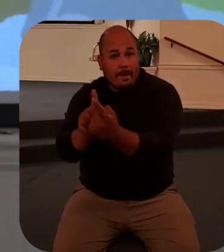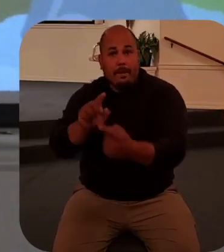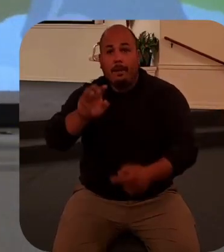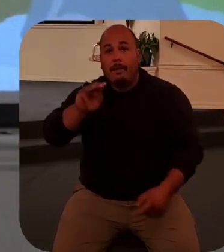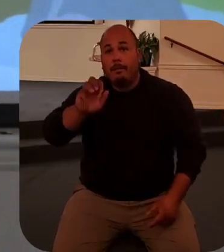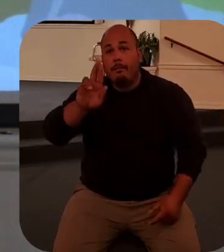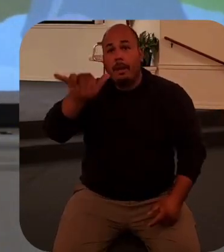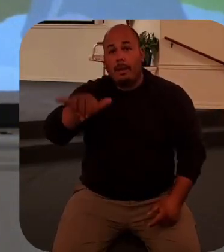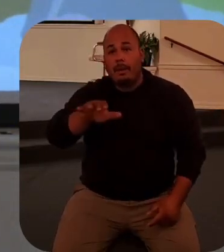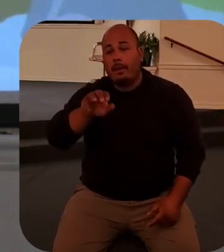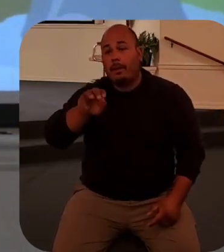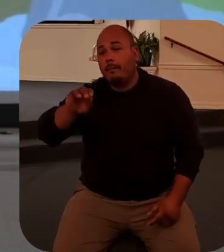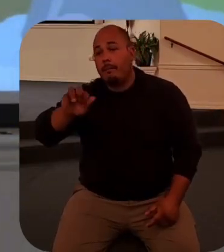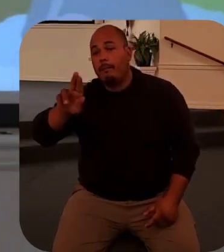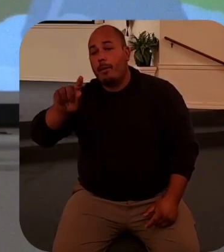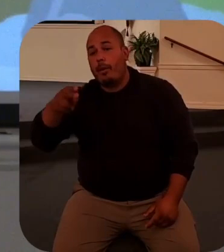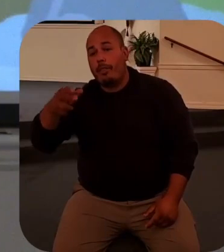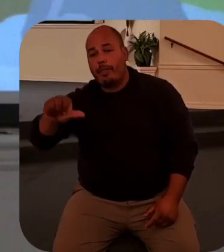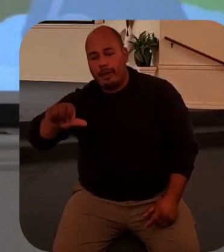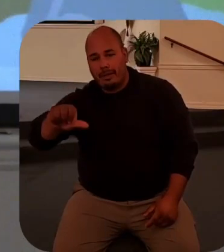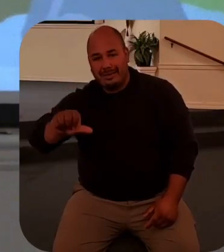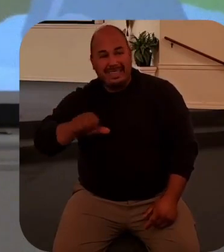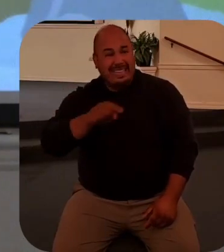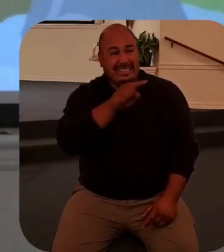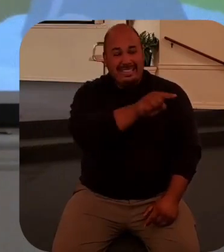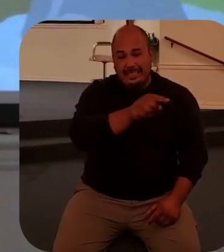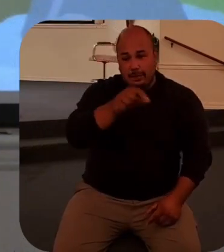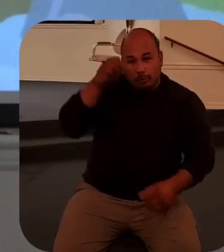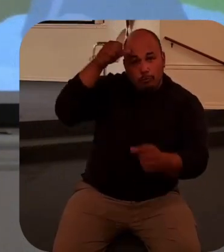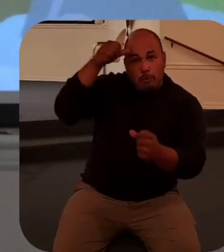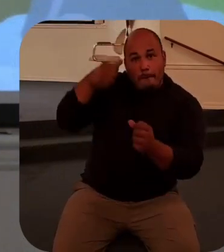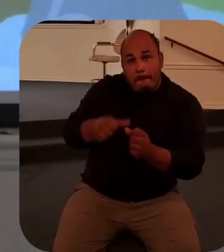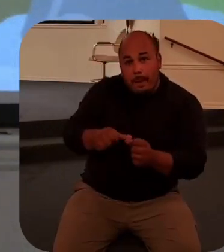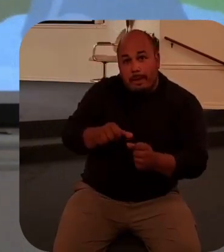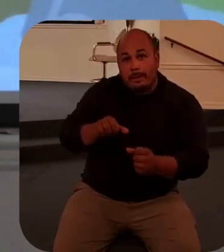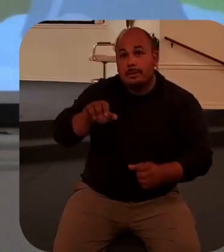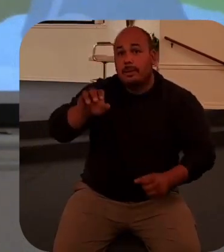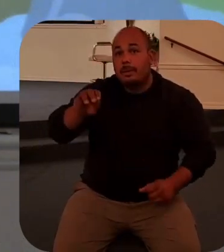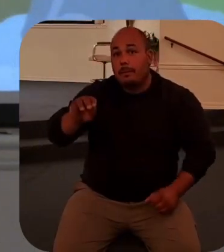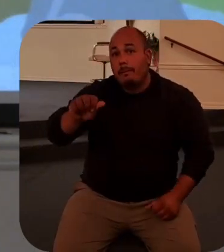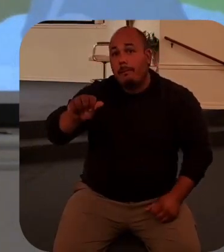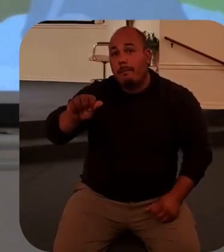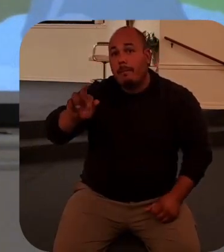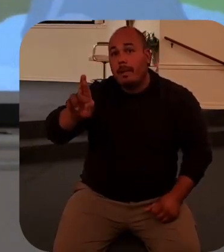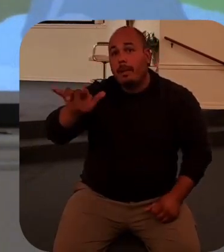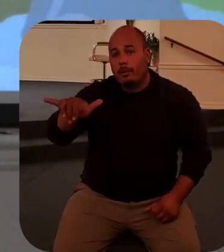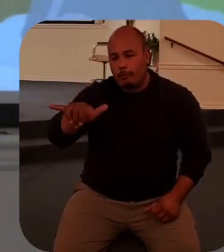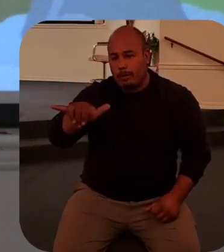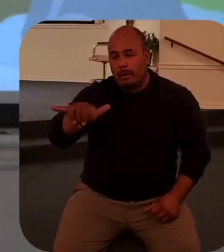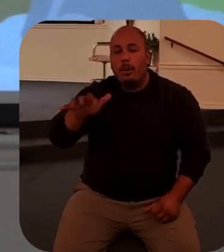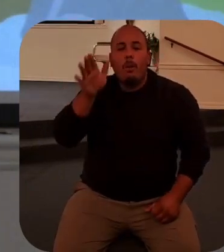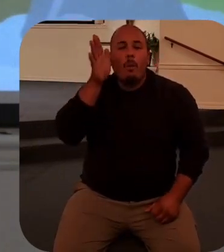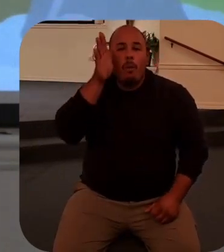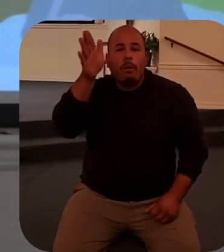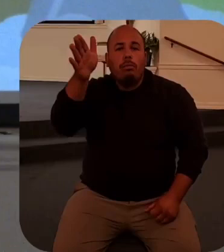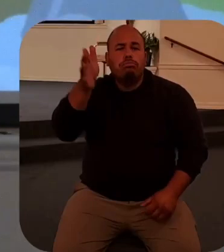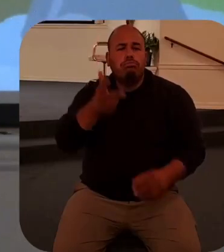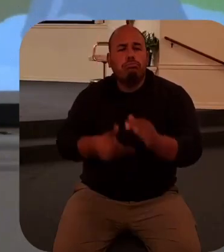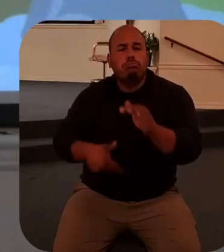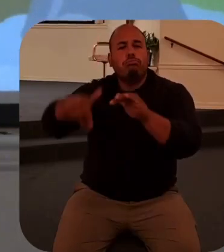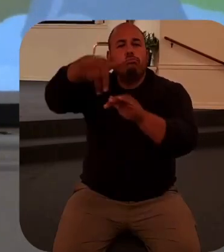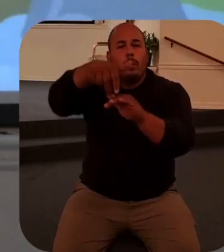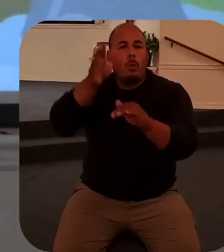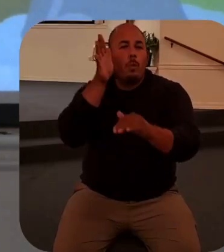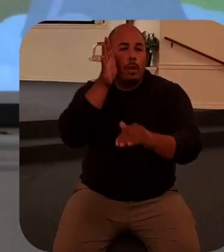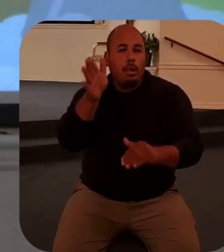He reminds Martha that one day God will raise the dead to life again. But then suddenly there are tears. Tears that are a window